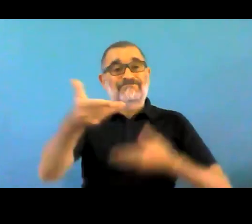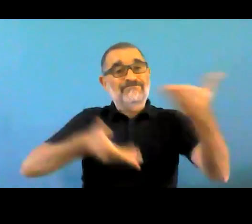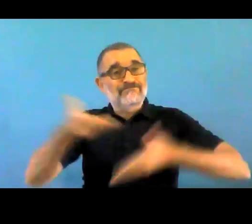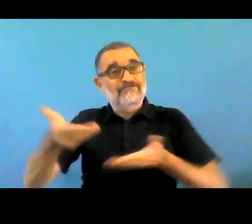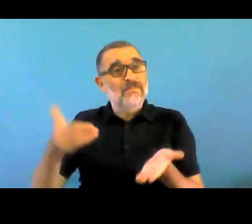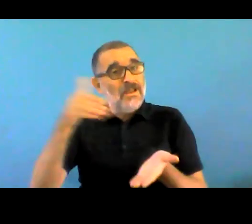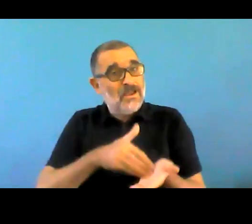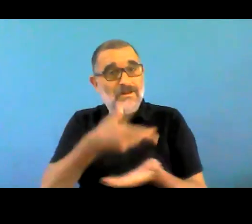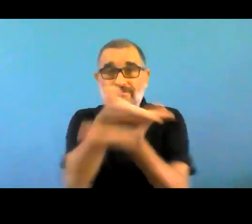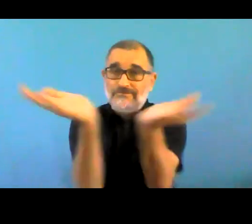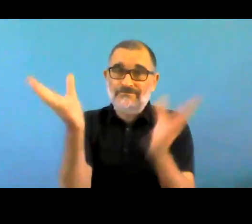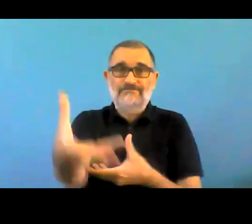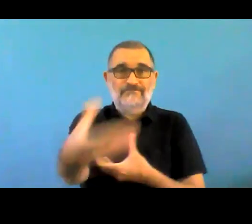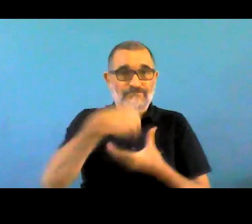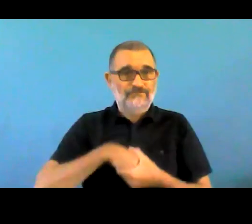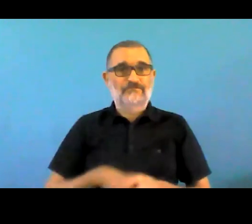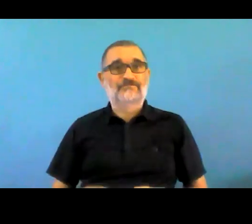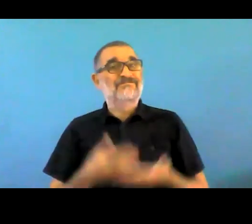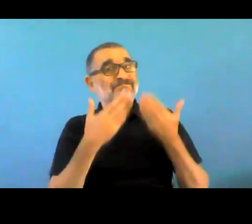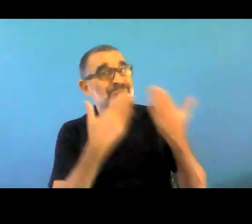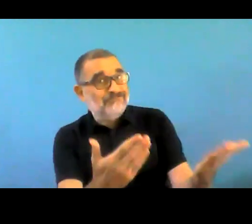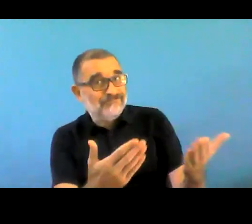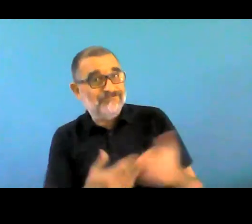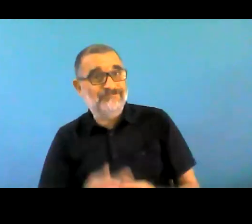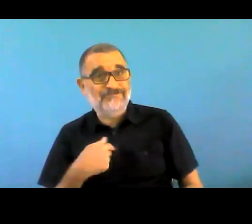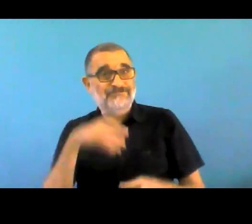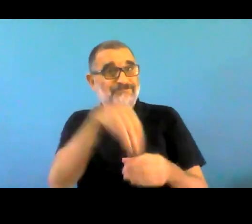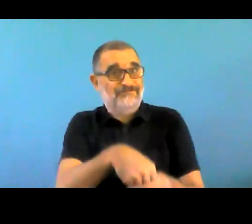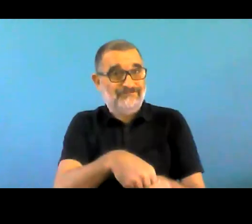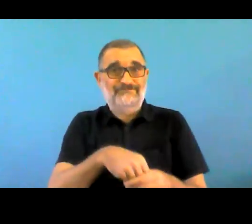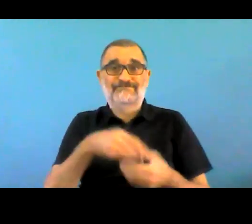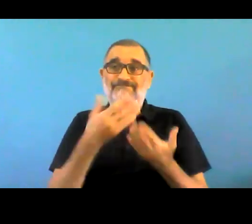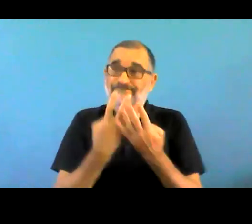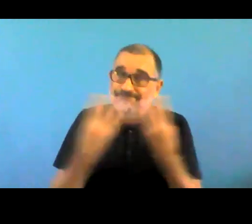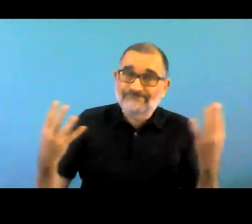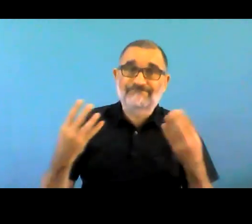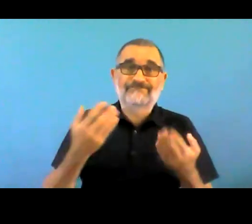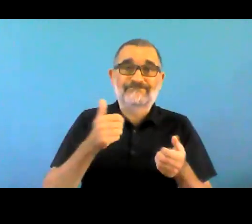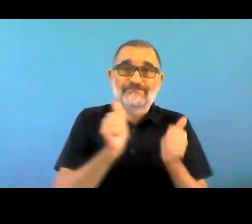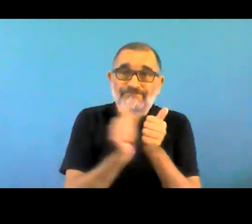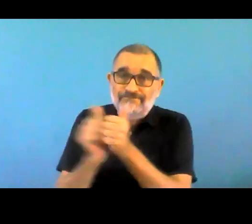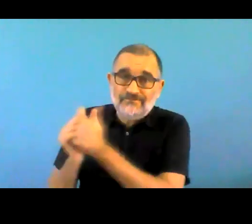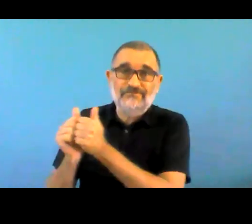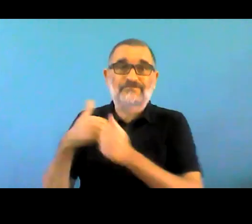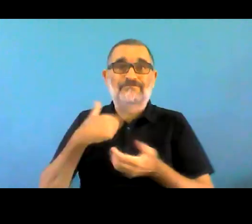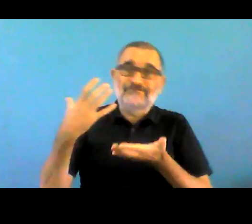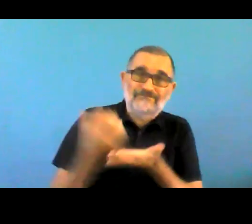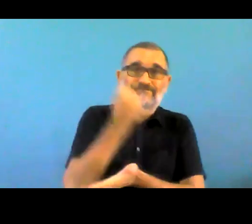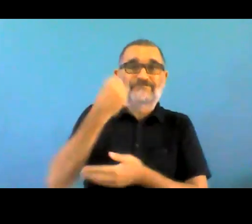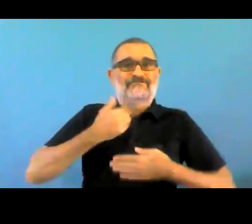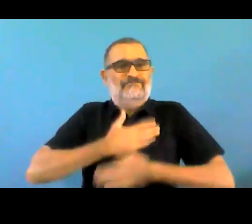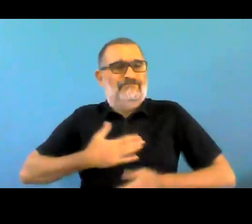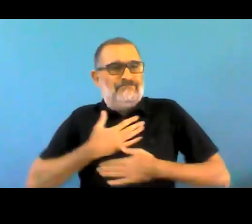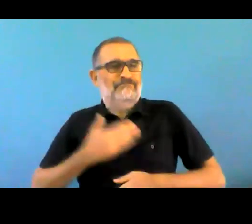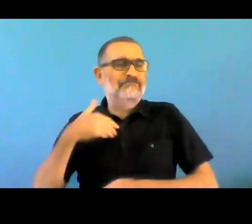hear uh minister of trinidad and tobago and uh colleagues from uh panama i just